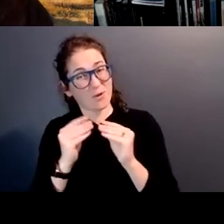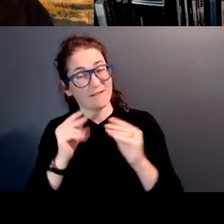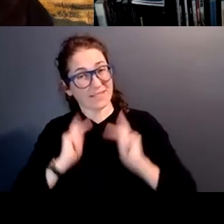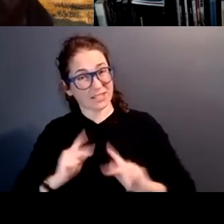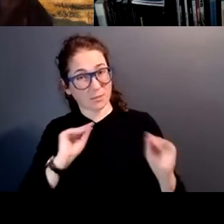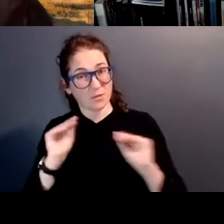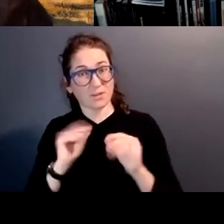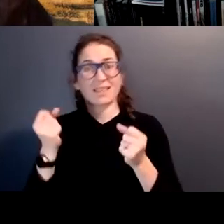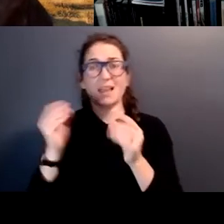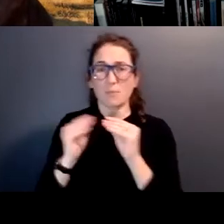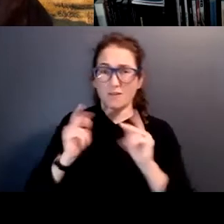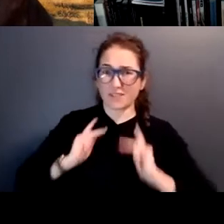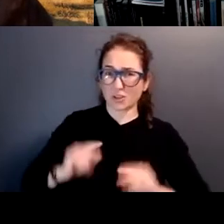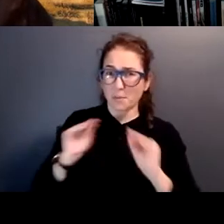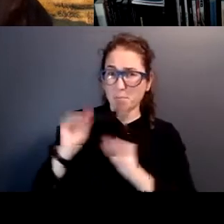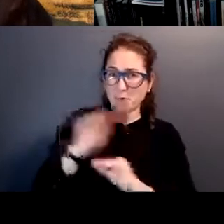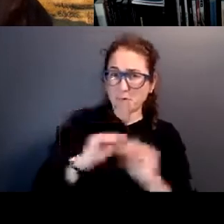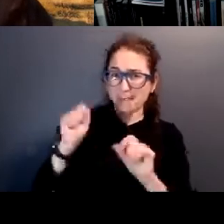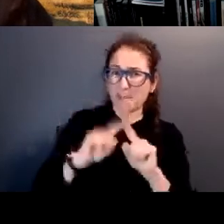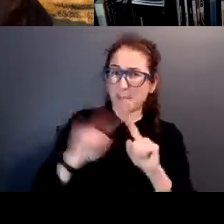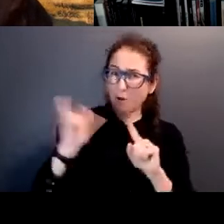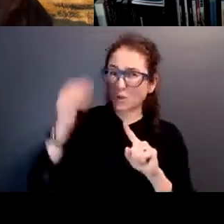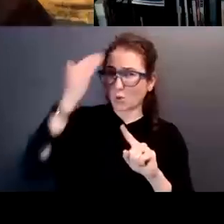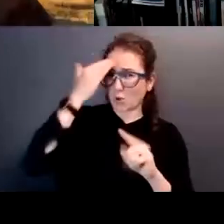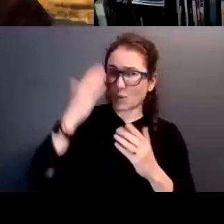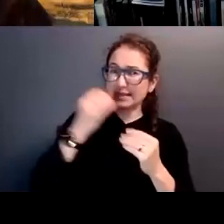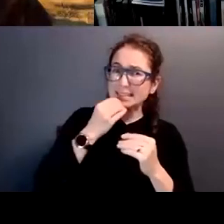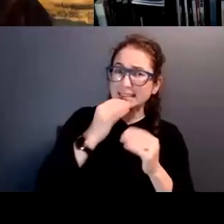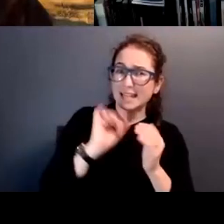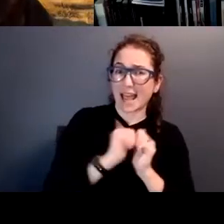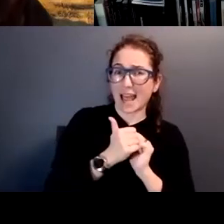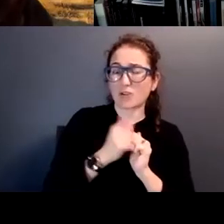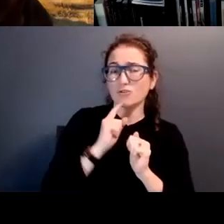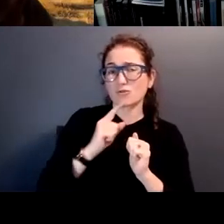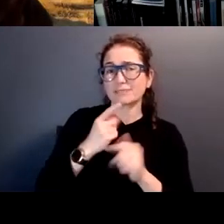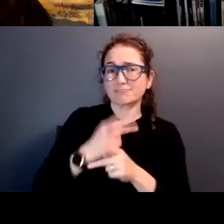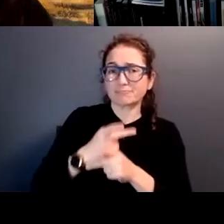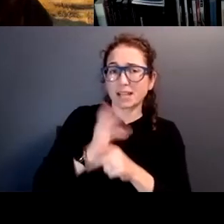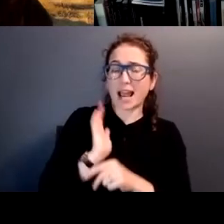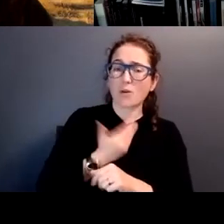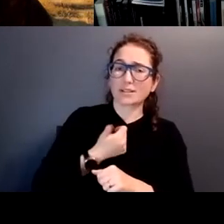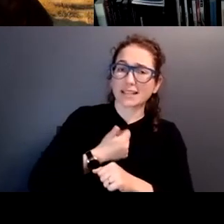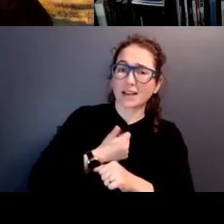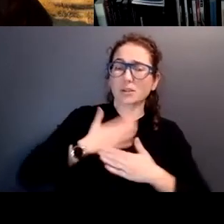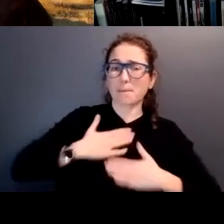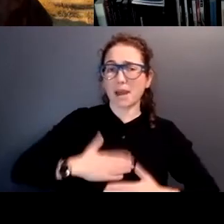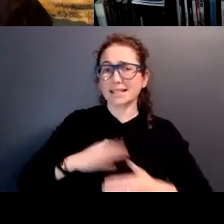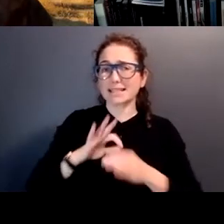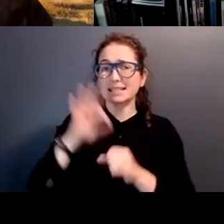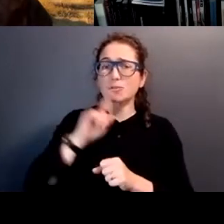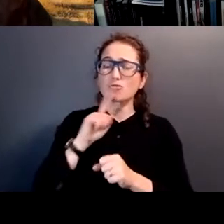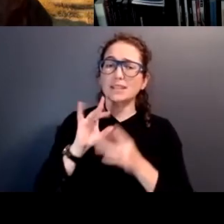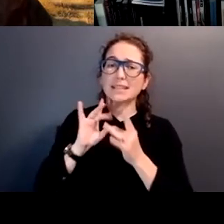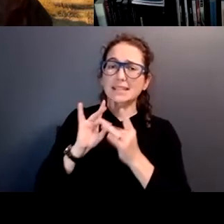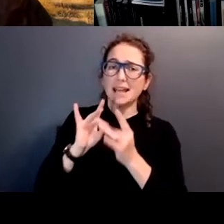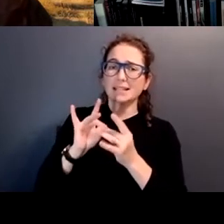A lot more physical movement, but just knowing what to eat and how to nourish ourselves, our body, our spirit is reconnecting with the land.